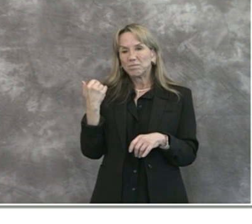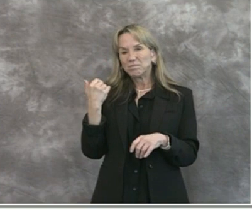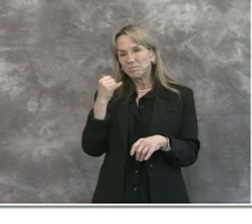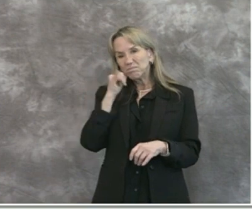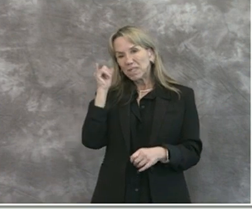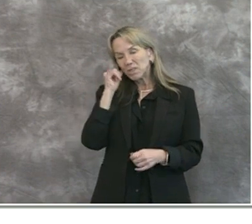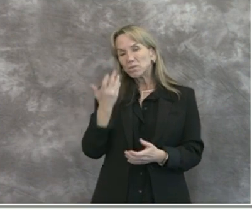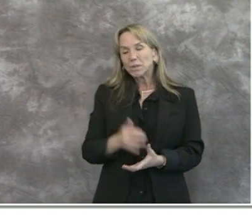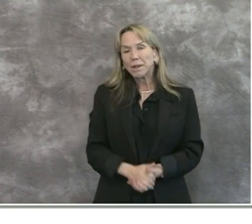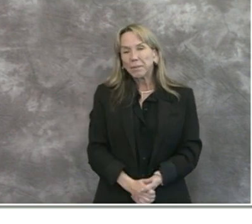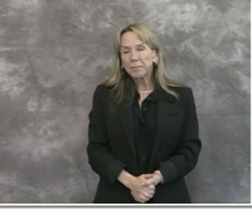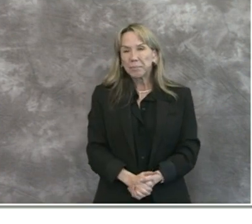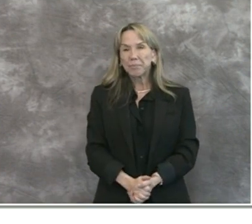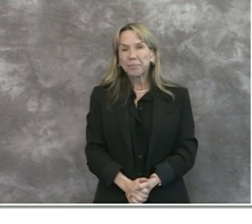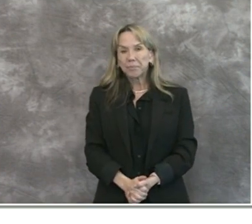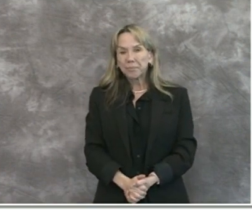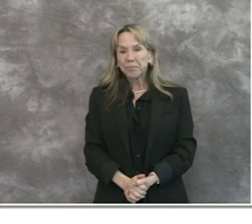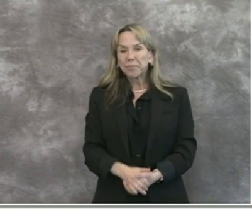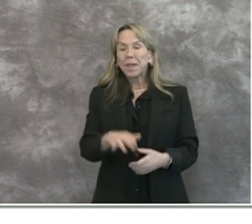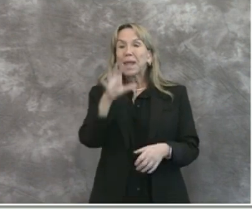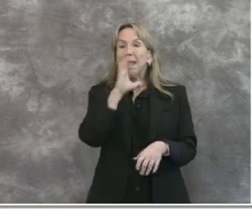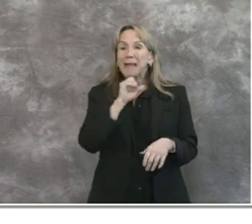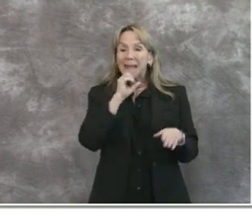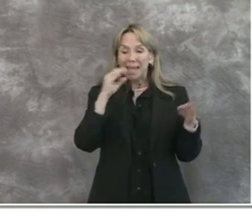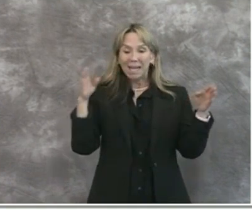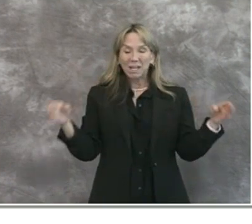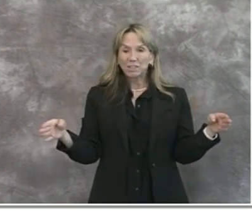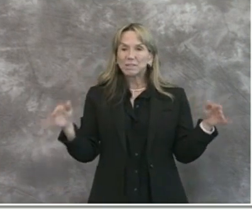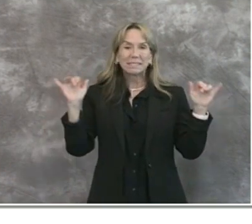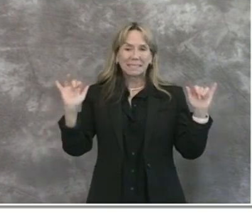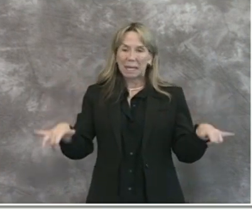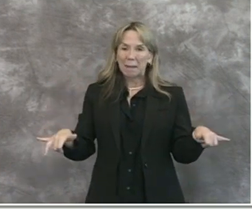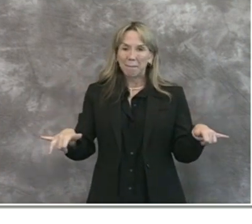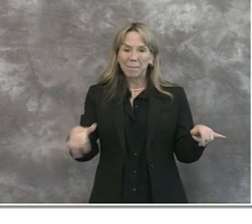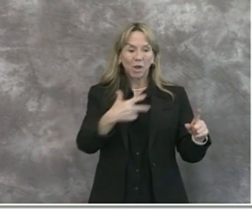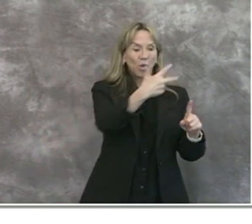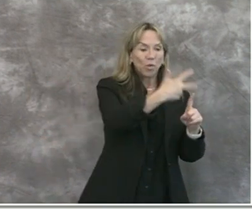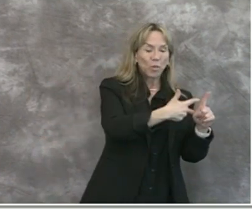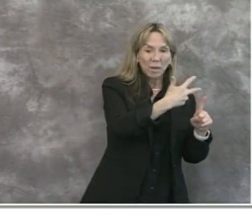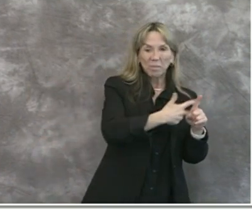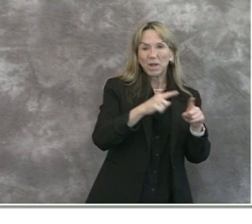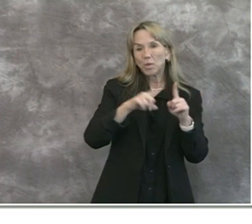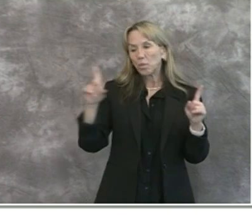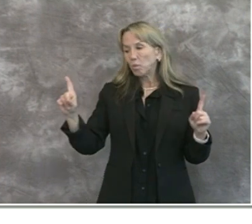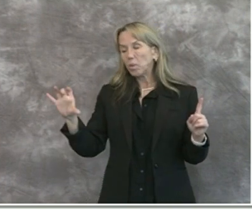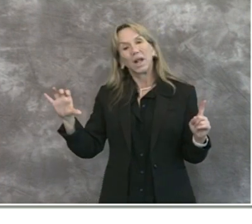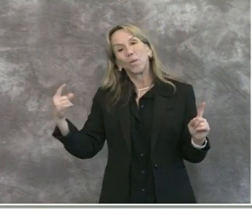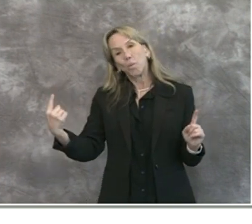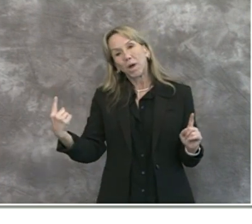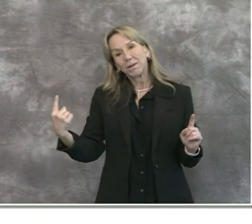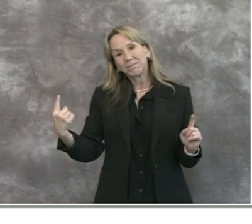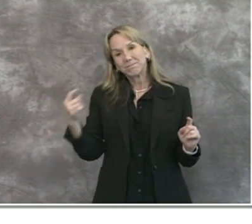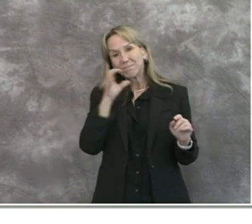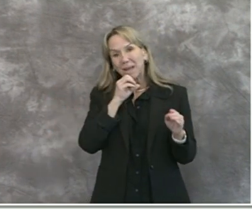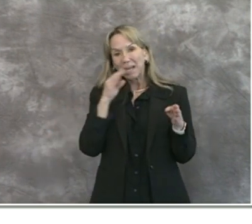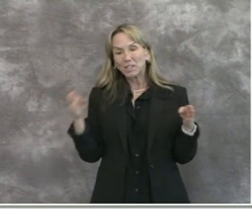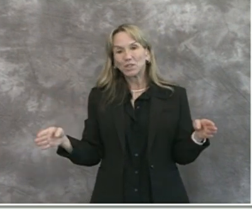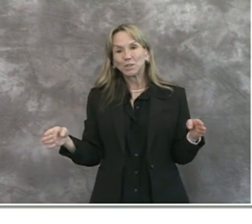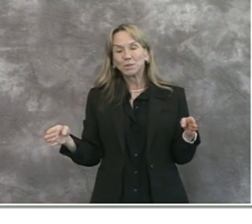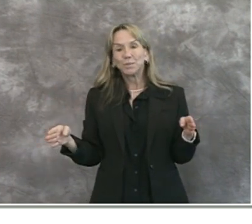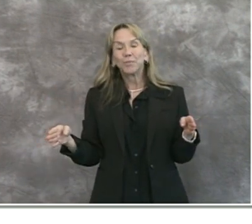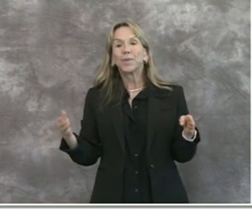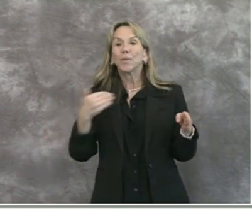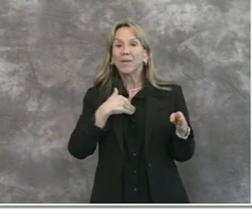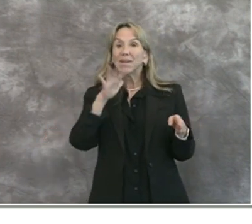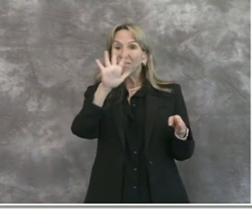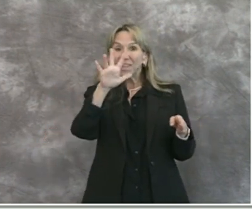reported yesterday. The age range has unchanged from 3 months to 101 years of age. We